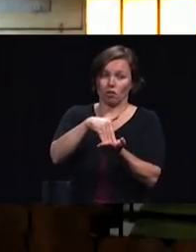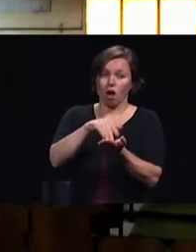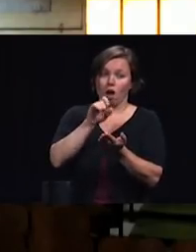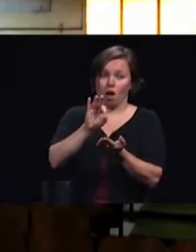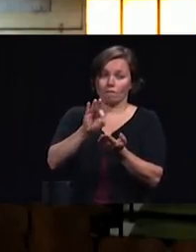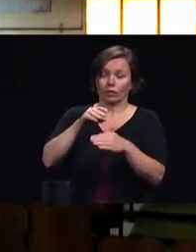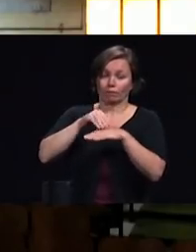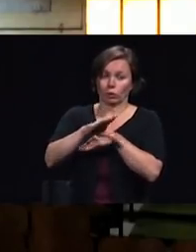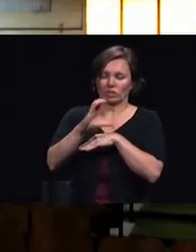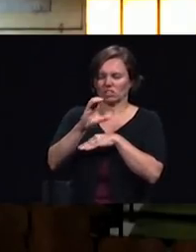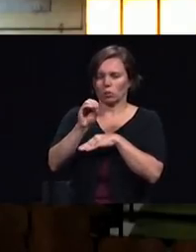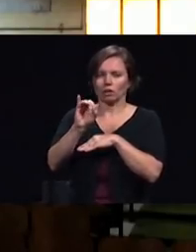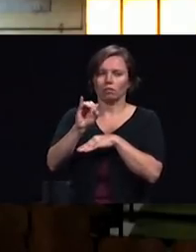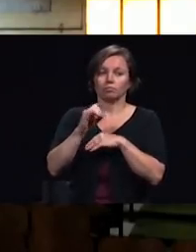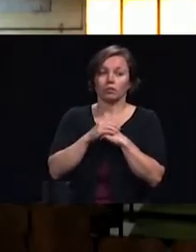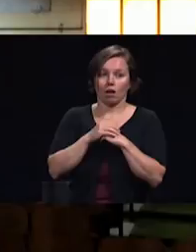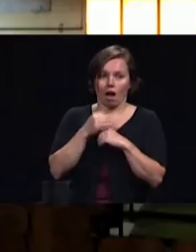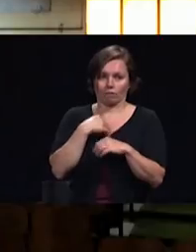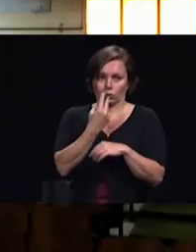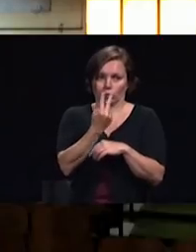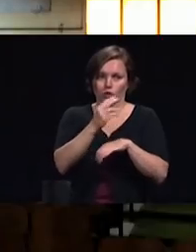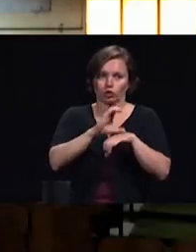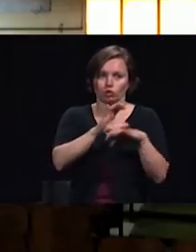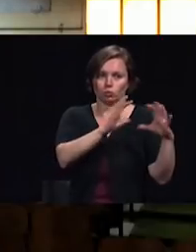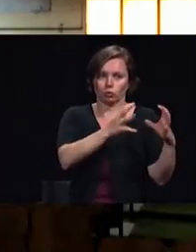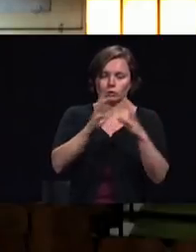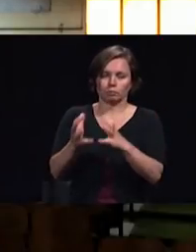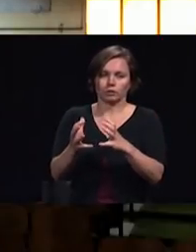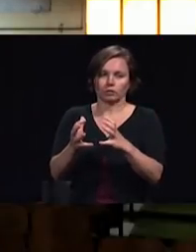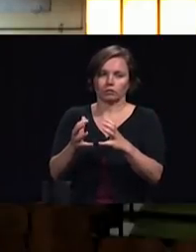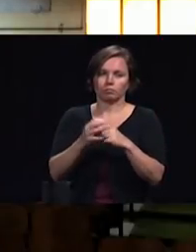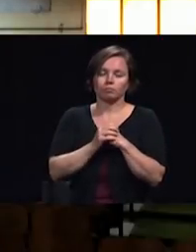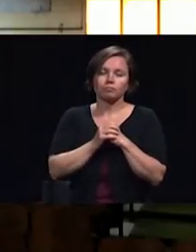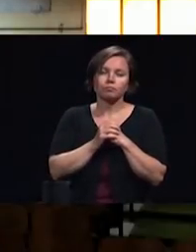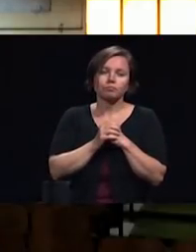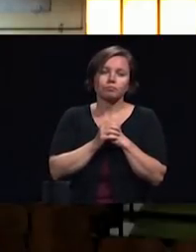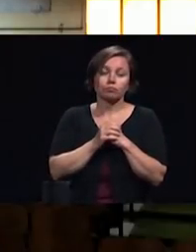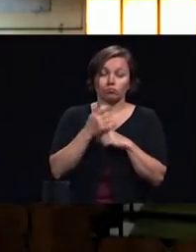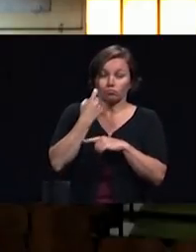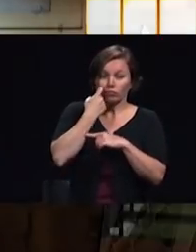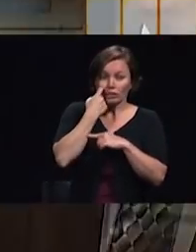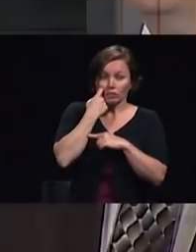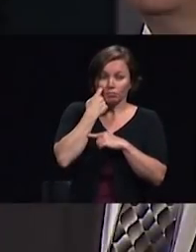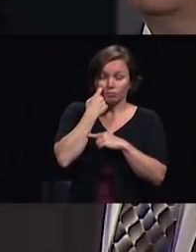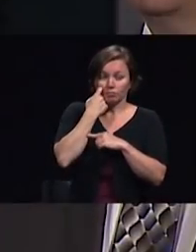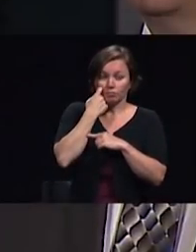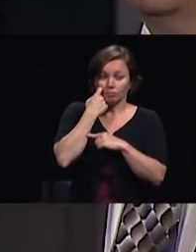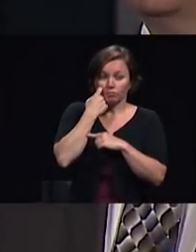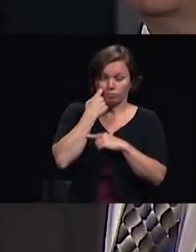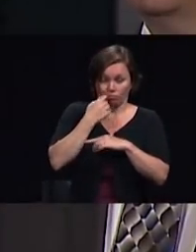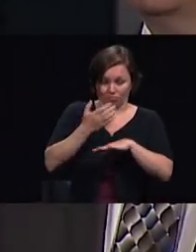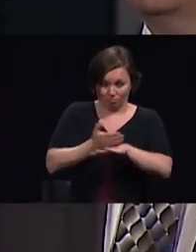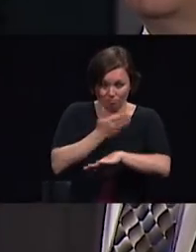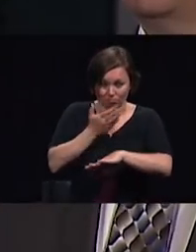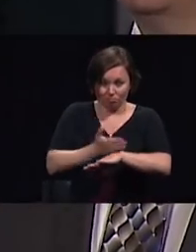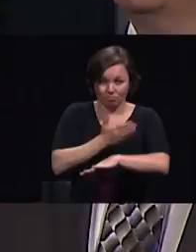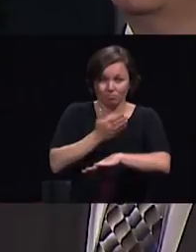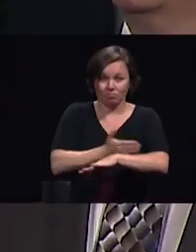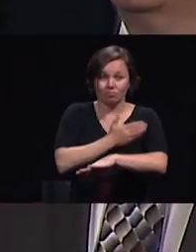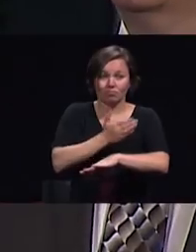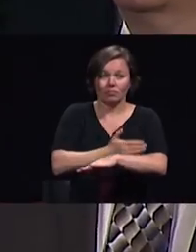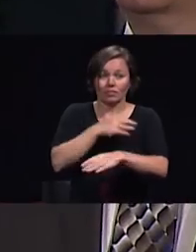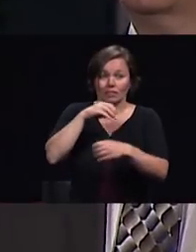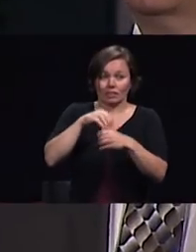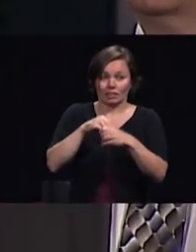congregations at this stage renovations have just begun the plan is to demolish the interior which will then be